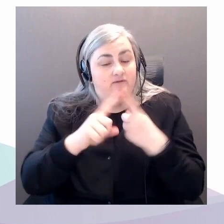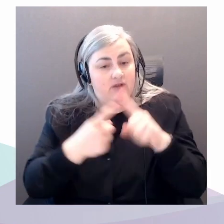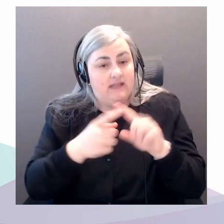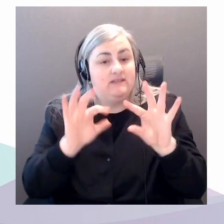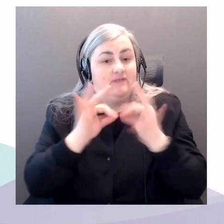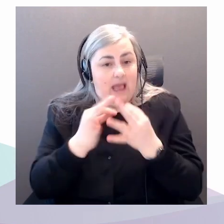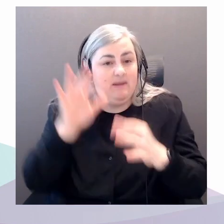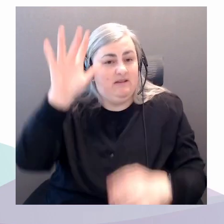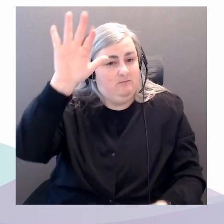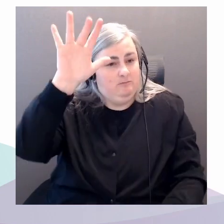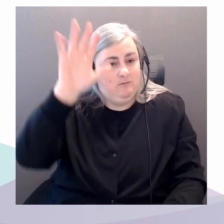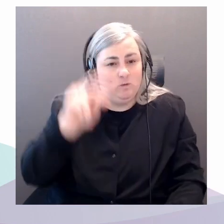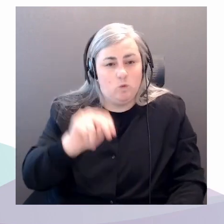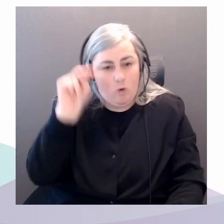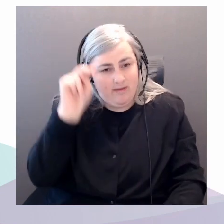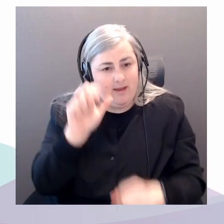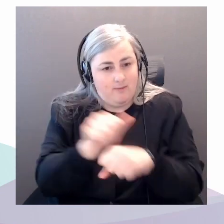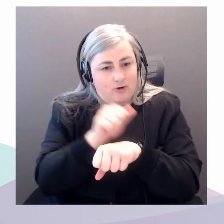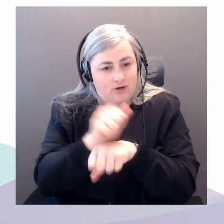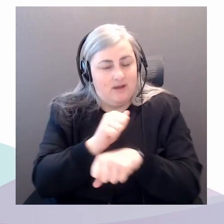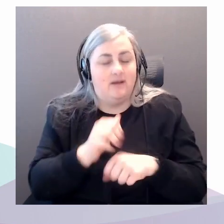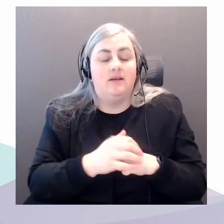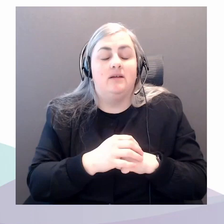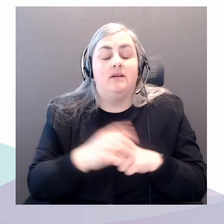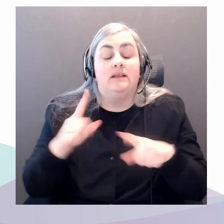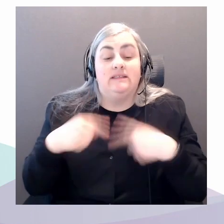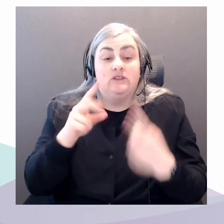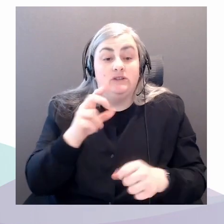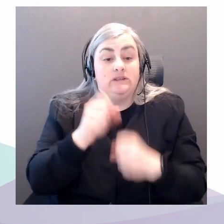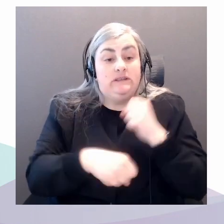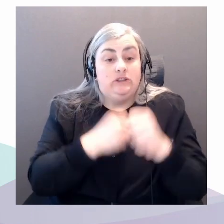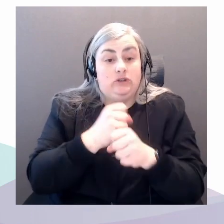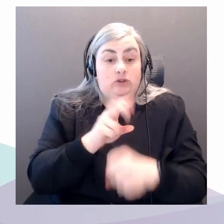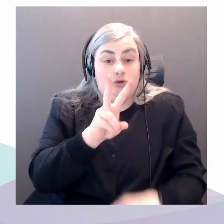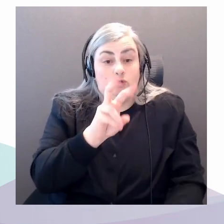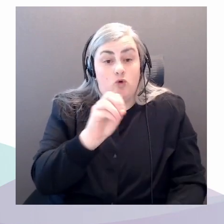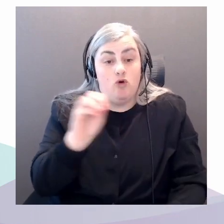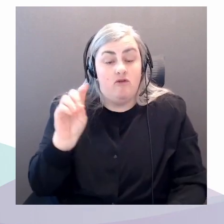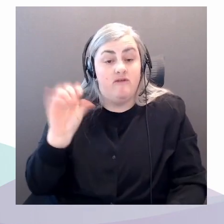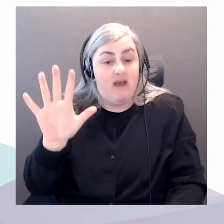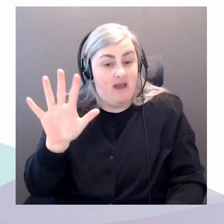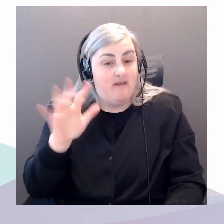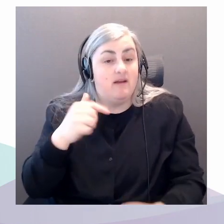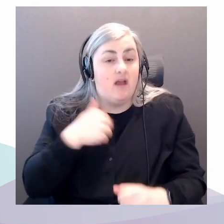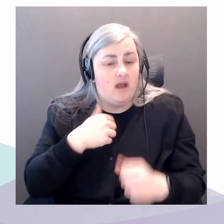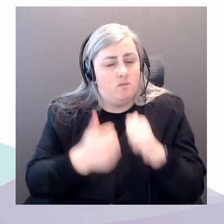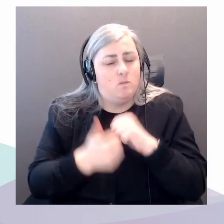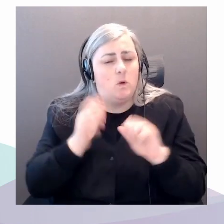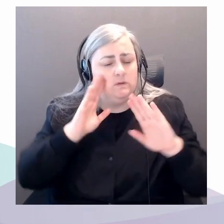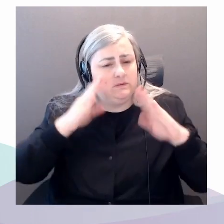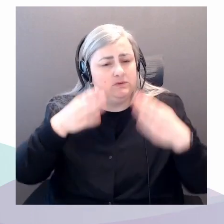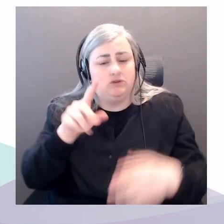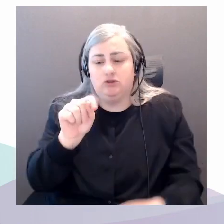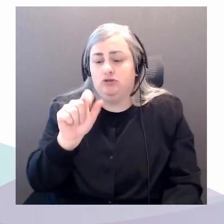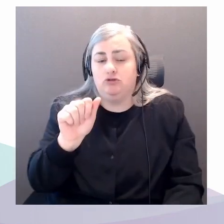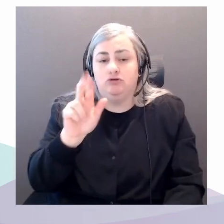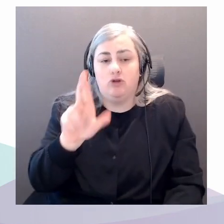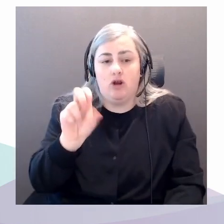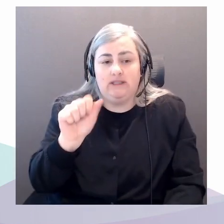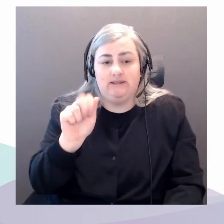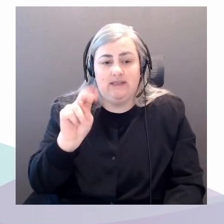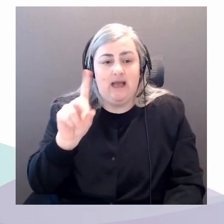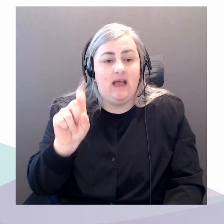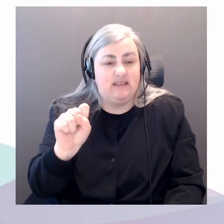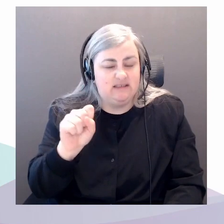since about 2005, I've been working on issues largely related to the tar sands. Actually, there were documentary films coming out. I was in